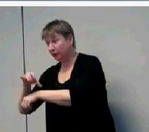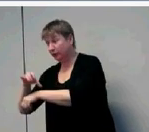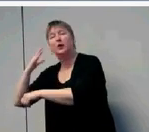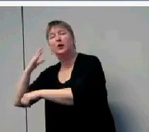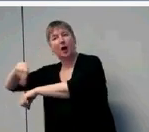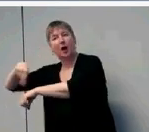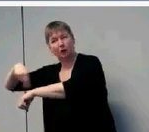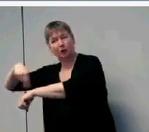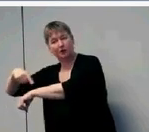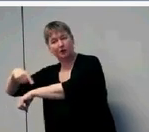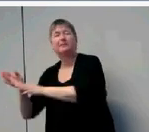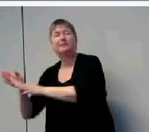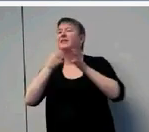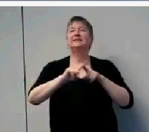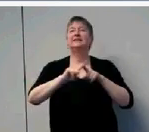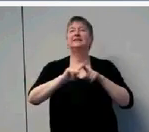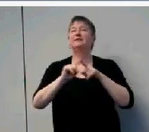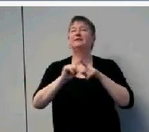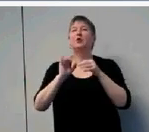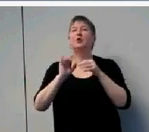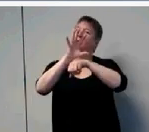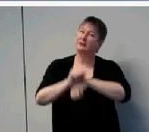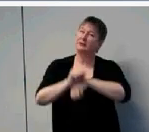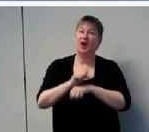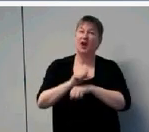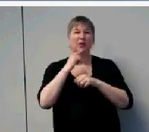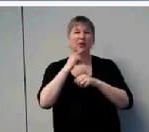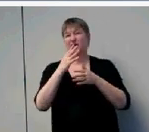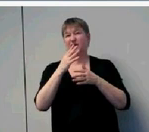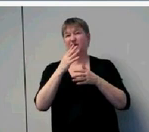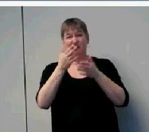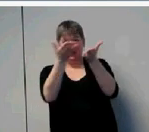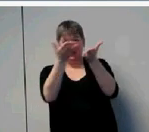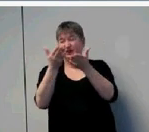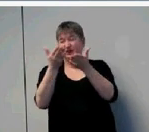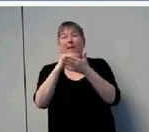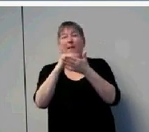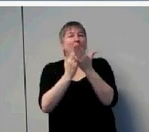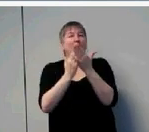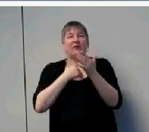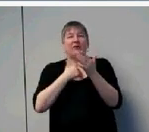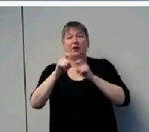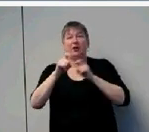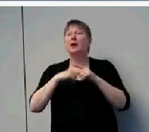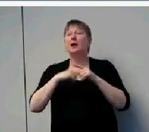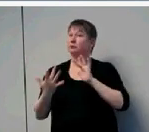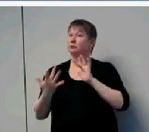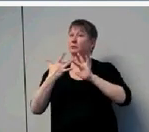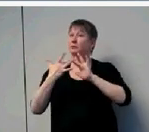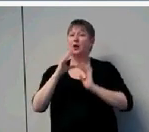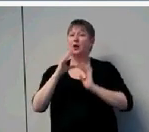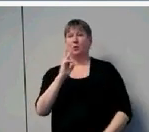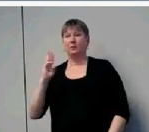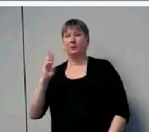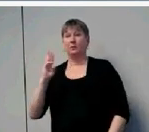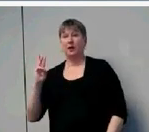-based interview, and I'm only showing you part of the interview, but you can get the full scale on our website that is listed right